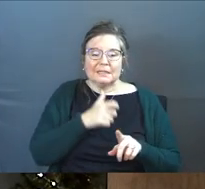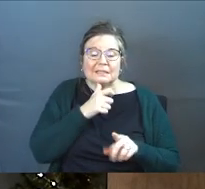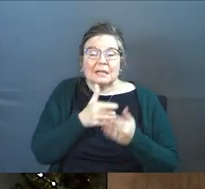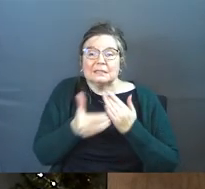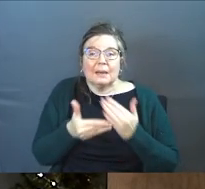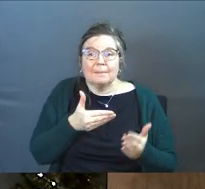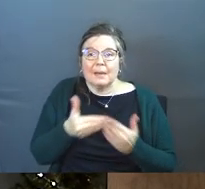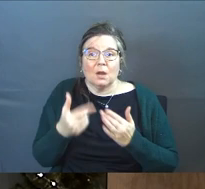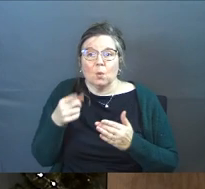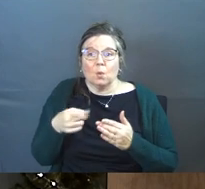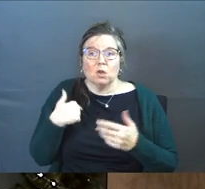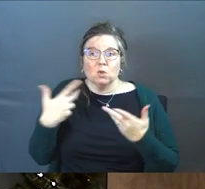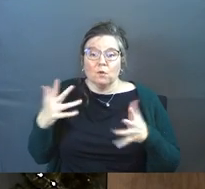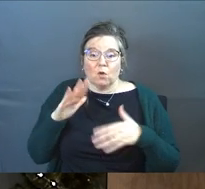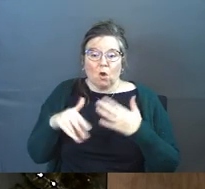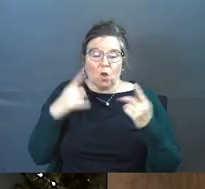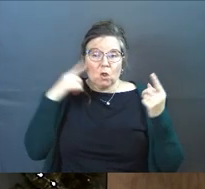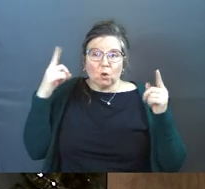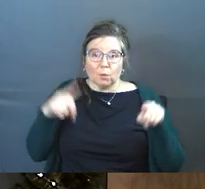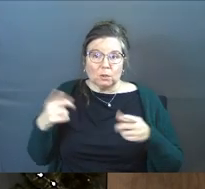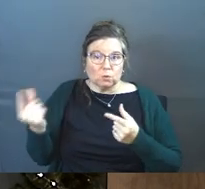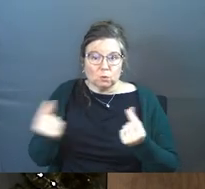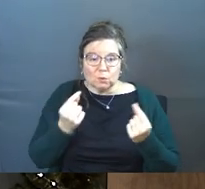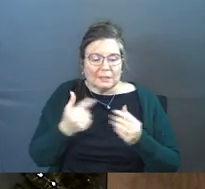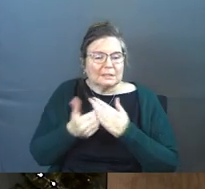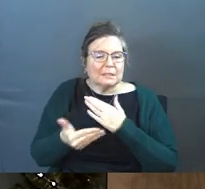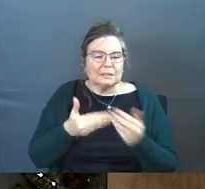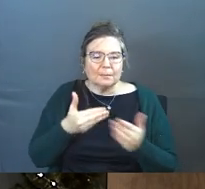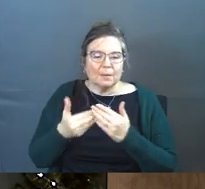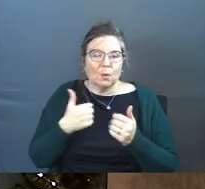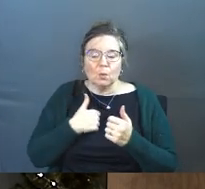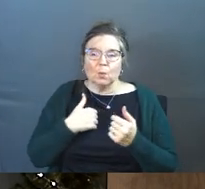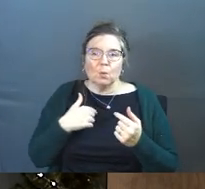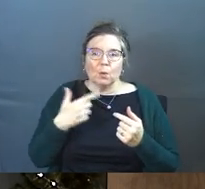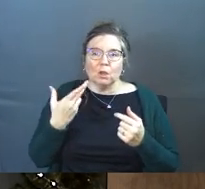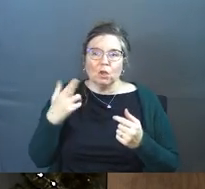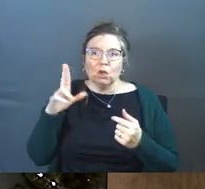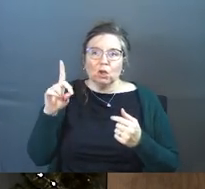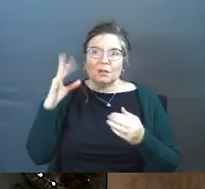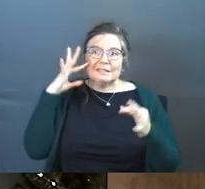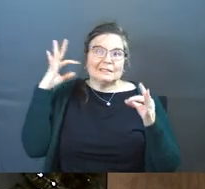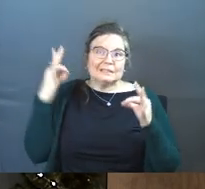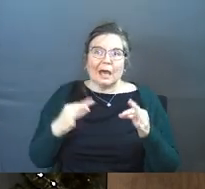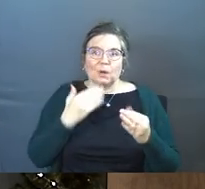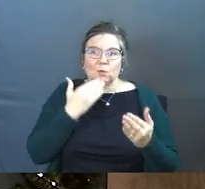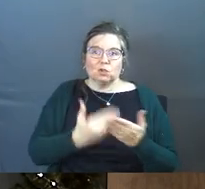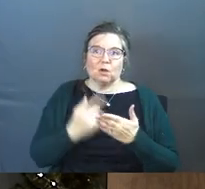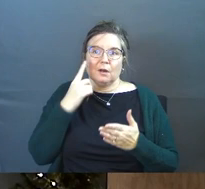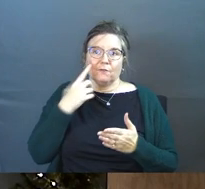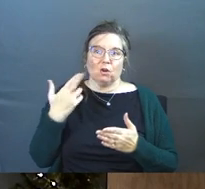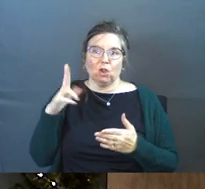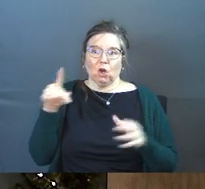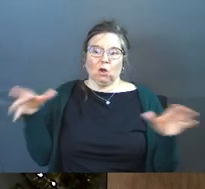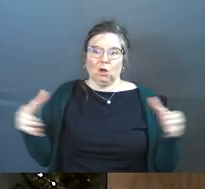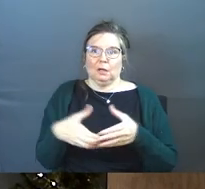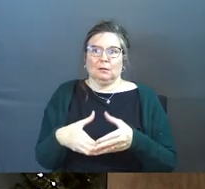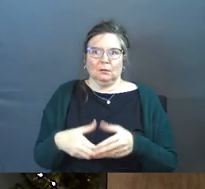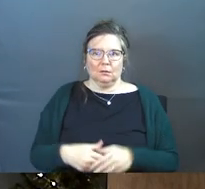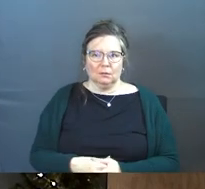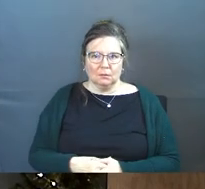doesn't matter what you've all agreed to. It doesn't matter what the herd all decided was good for the herd.